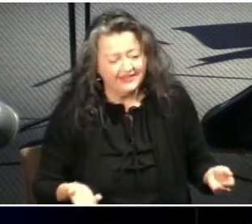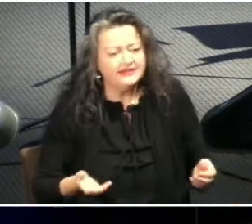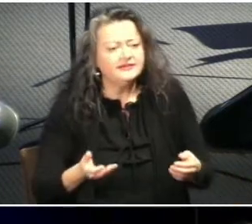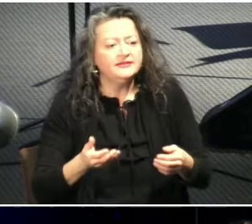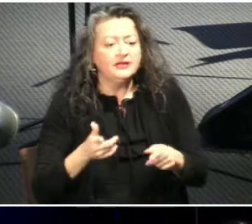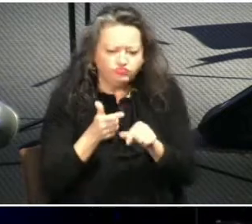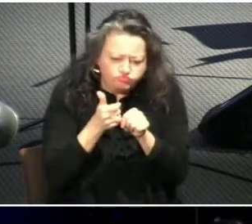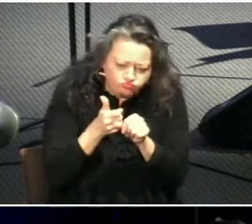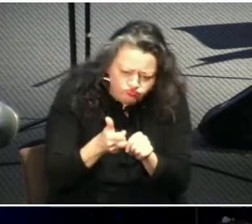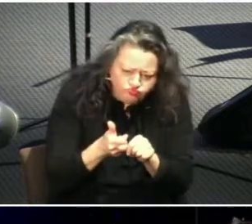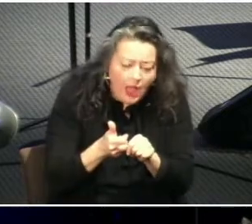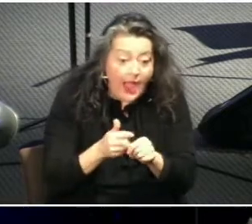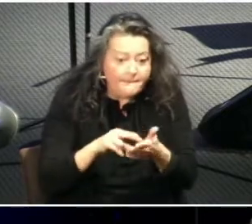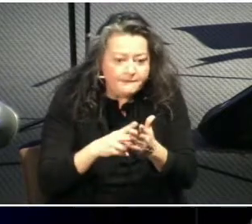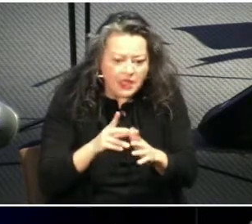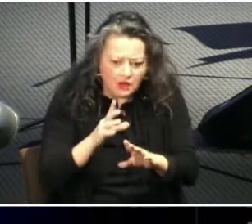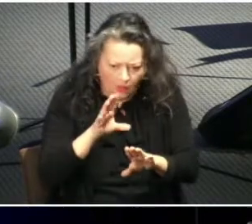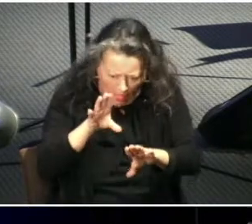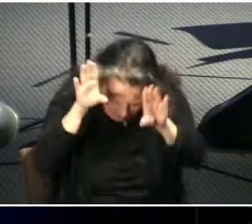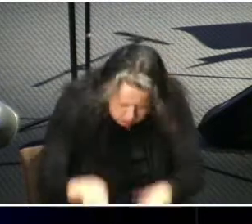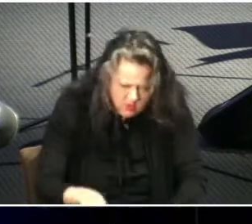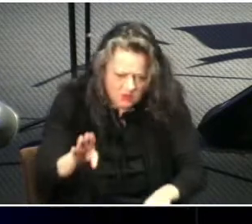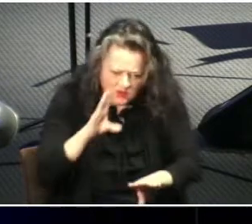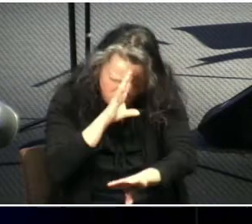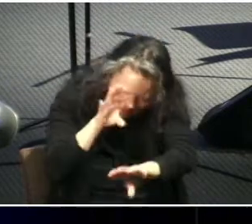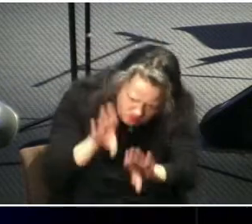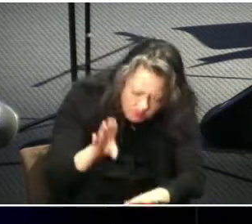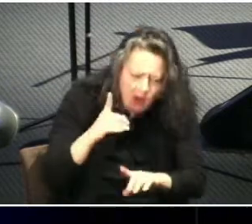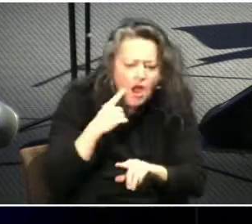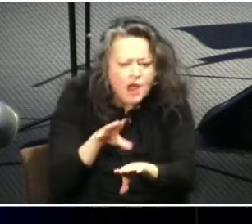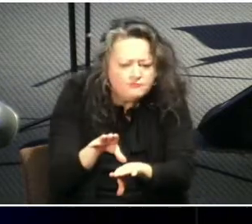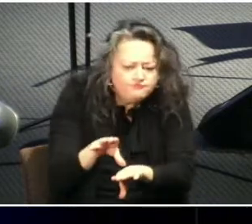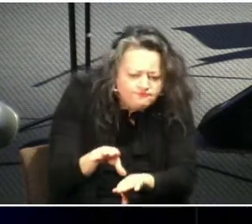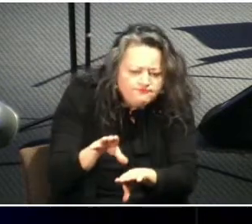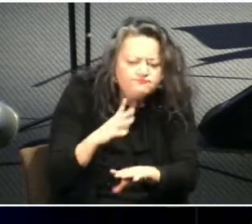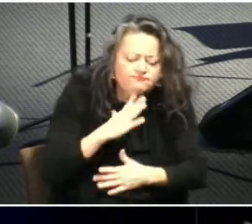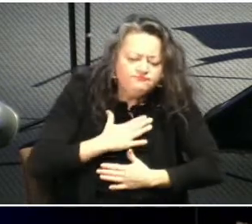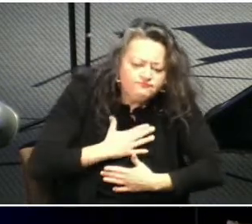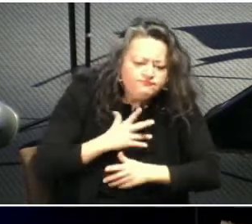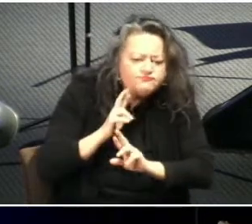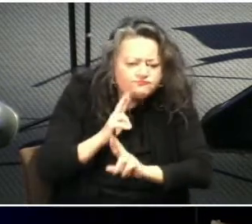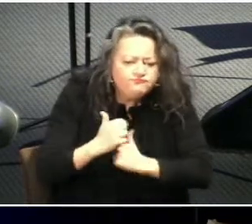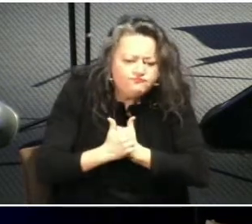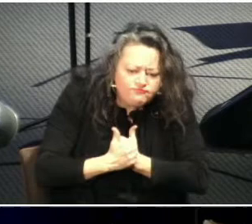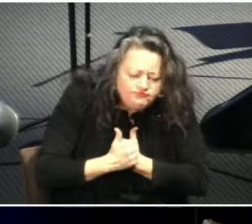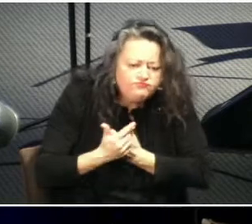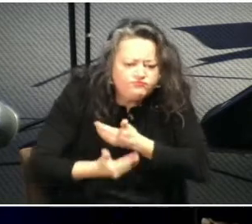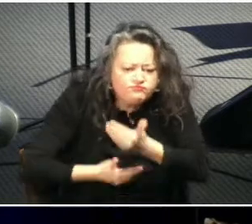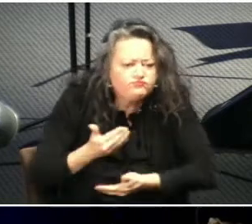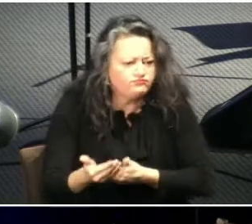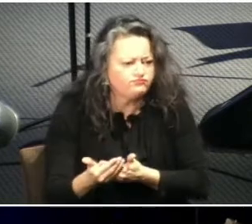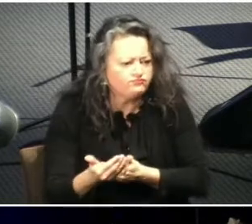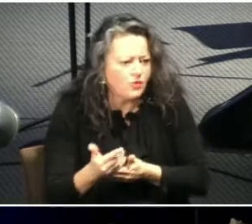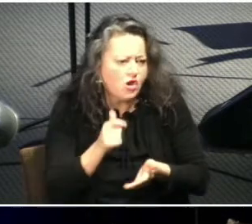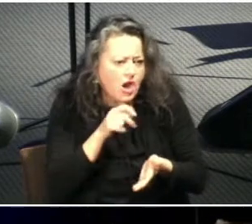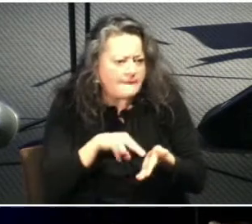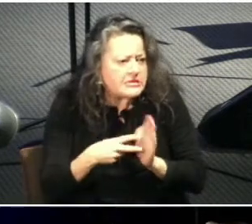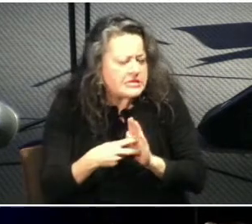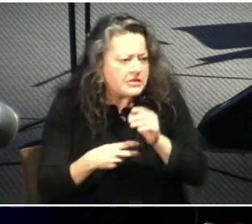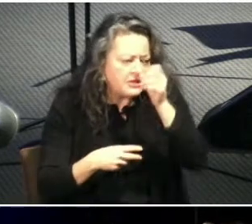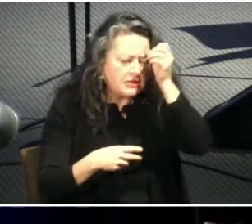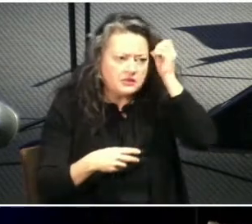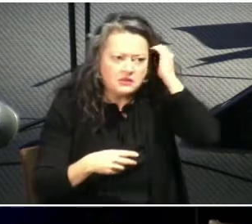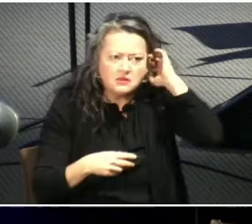it's not about following orders it's about yielding yourself in love and the third thing